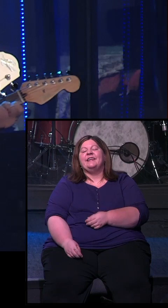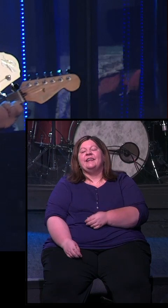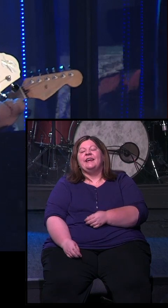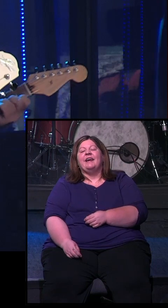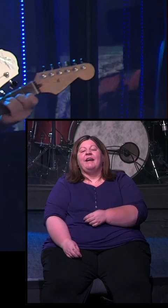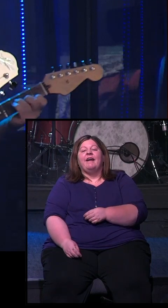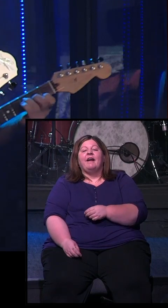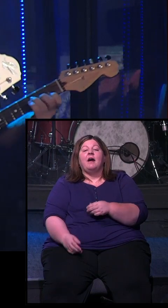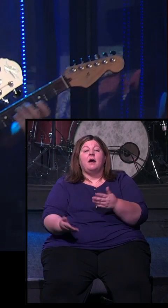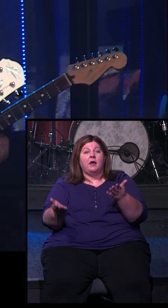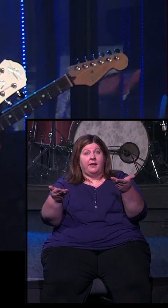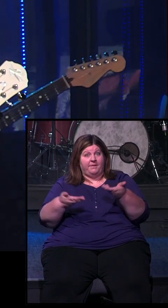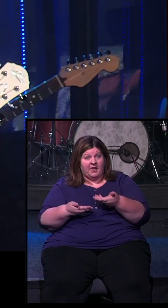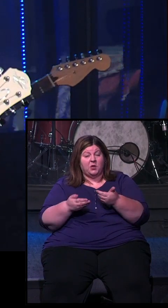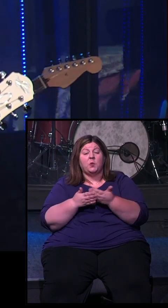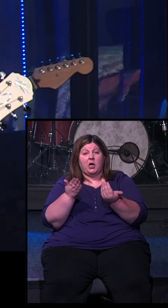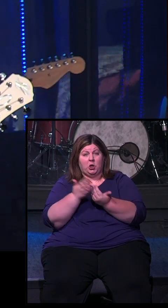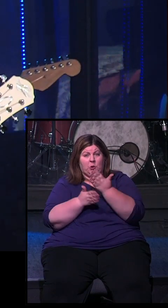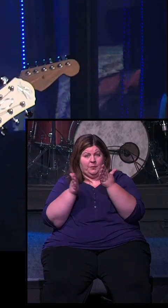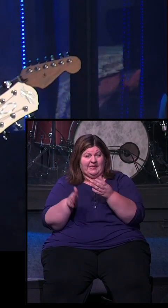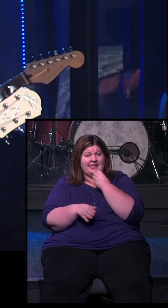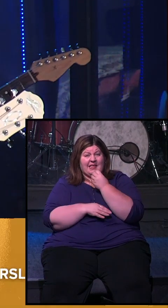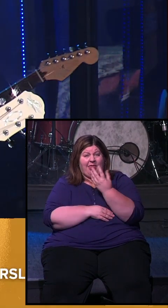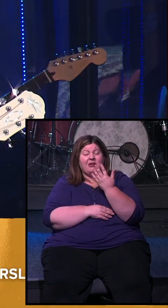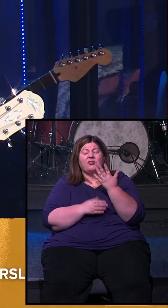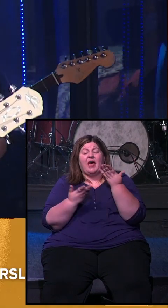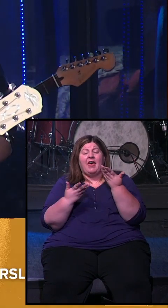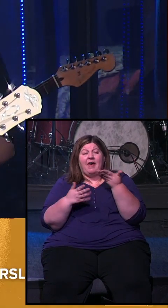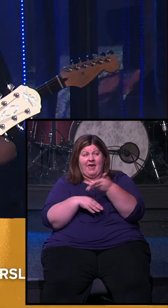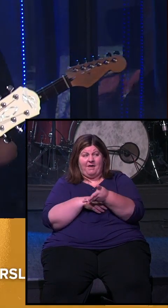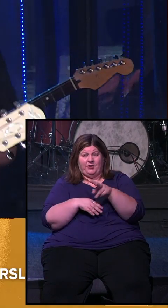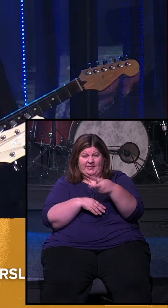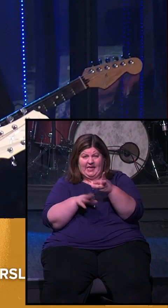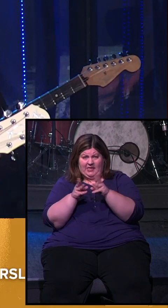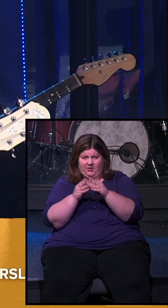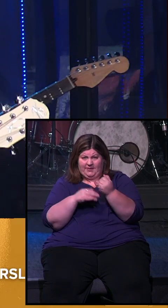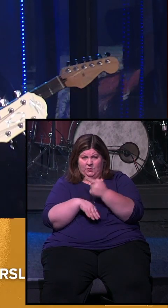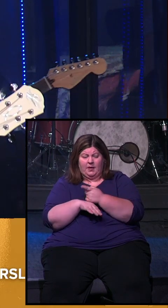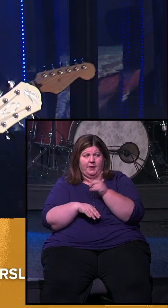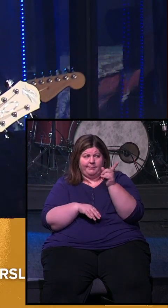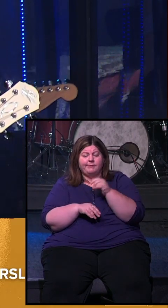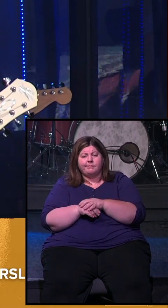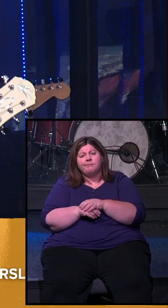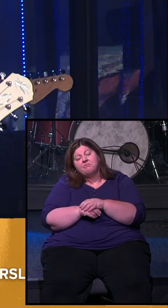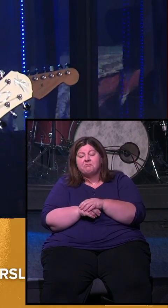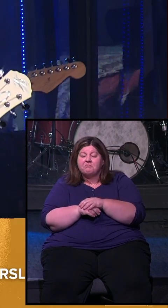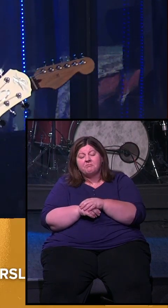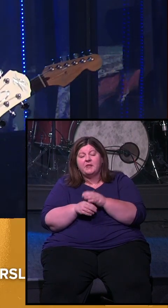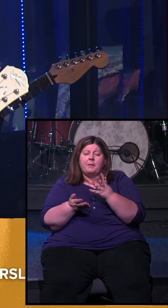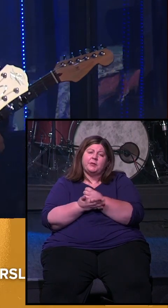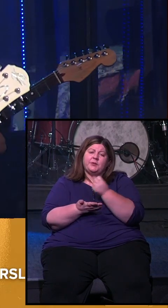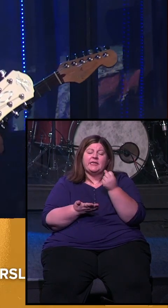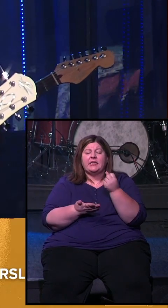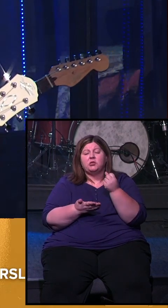you to our newcomer's lunch after second service today. And so what that is, is it's just an opportunity for you to come,